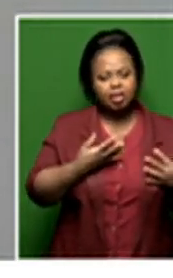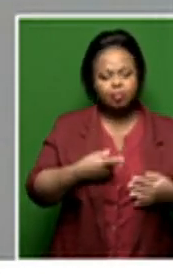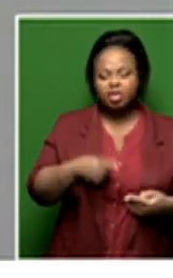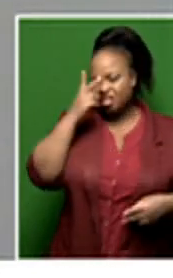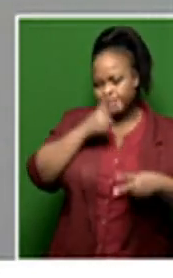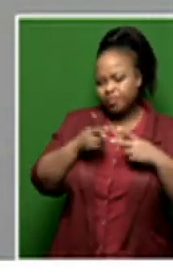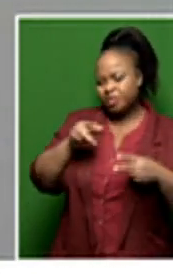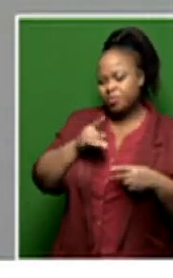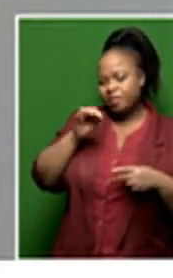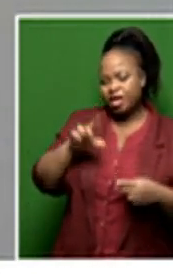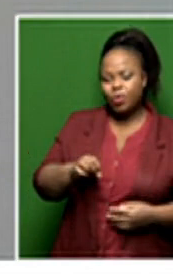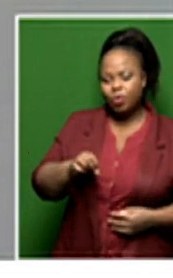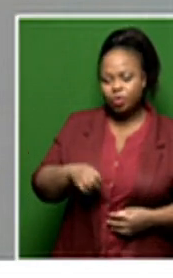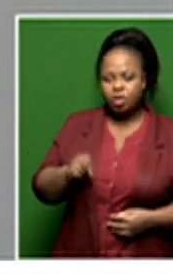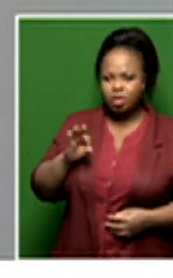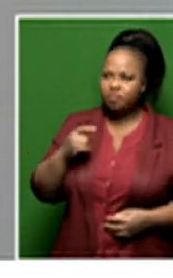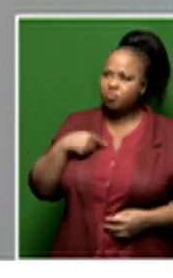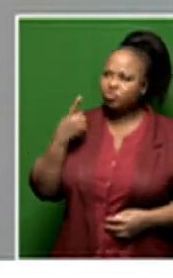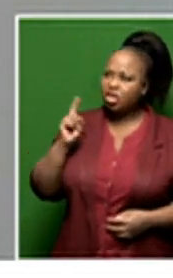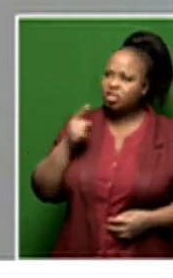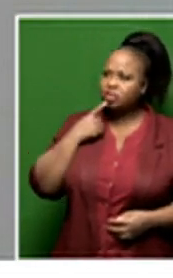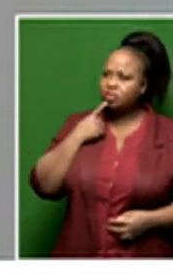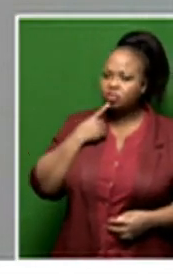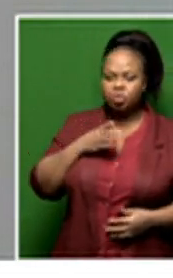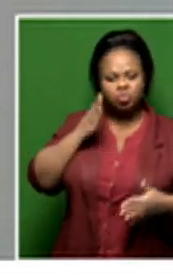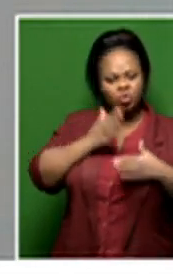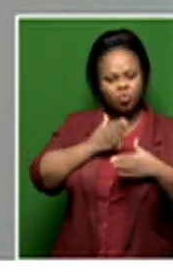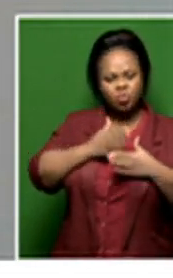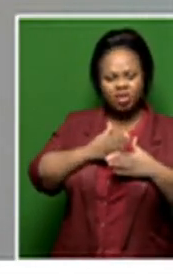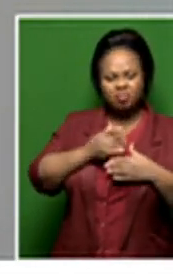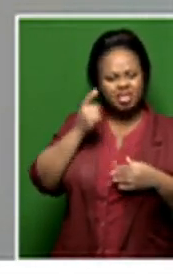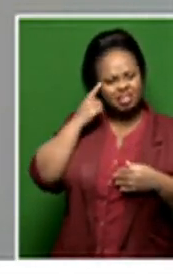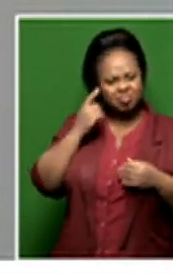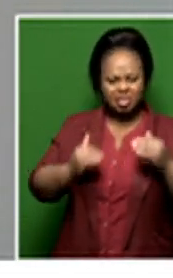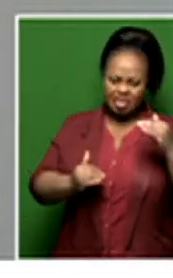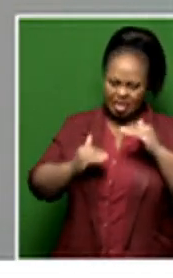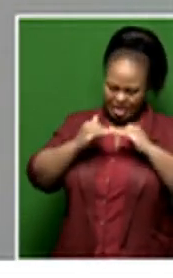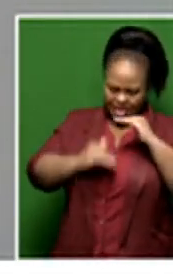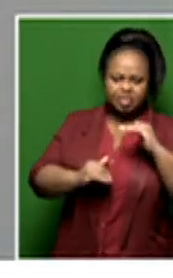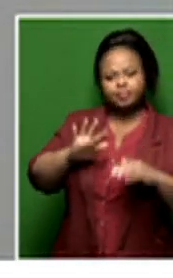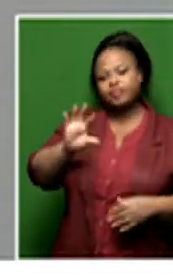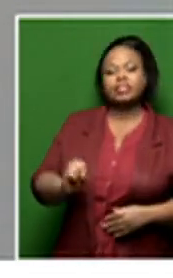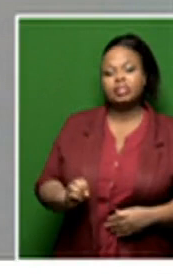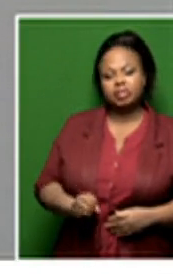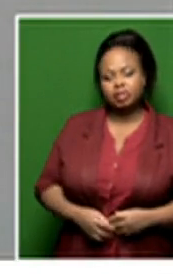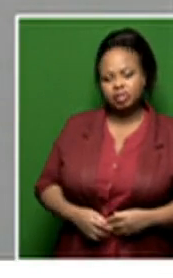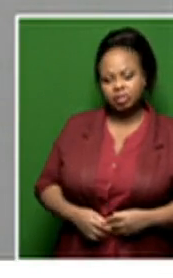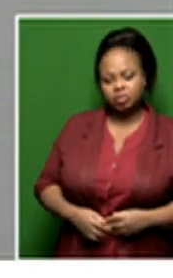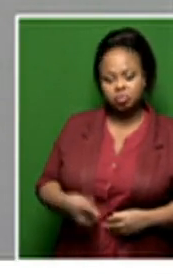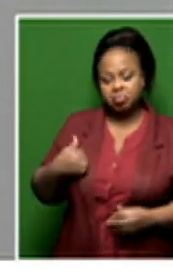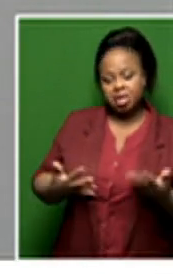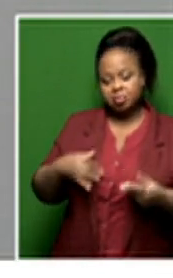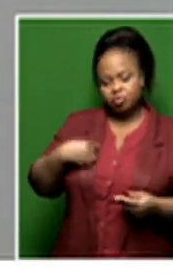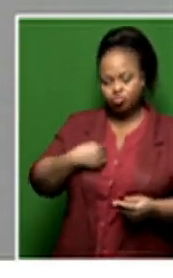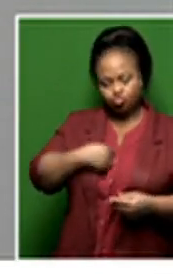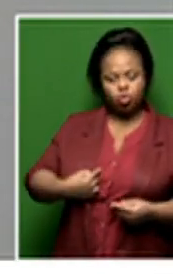Professor Kumalo, if I'm not mistaken, his works might be less than 50, you know, I could be wrong. It